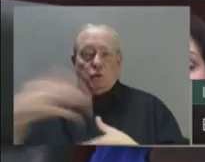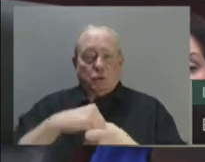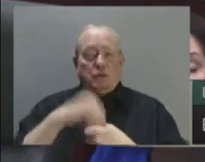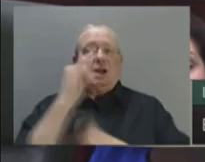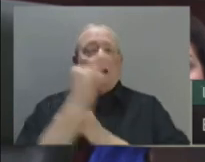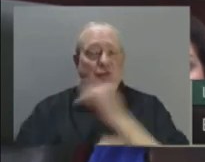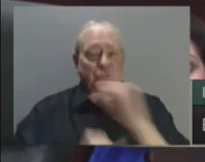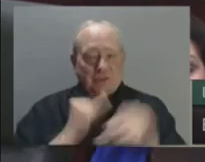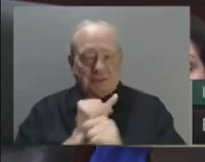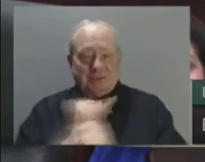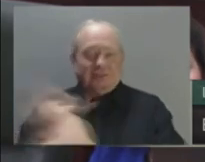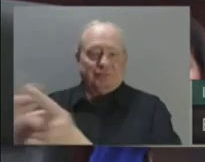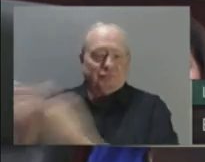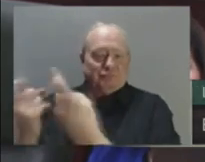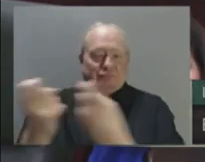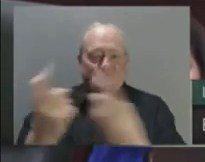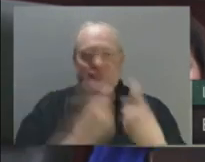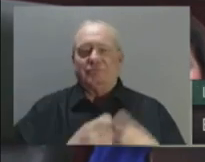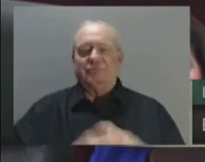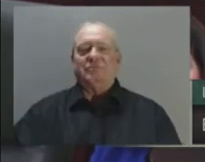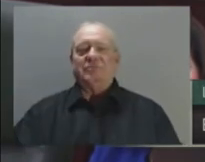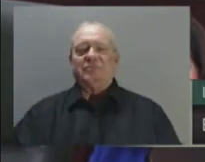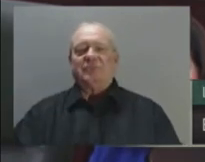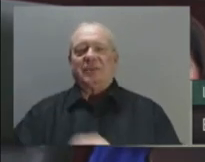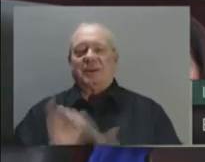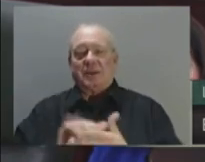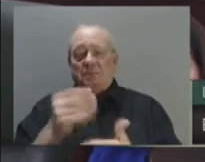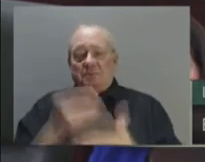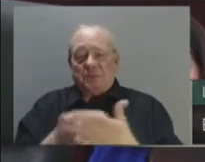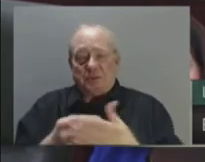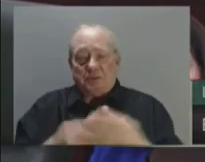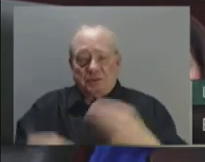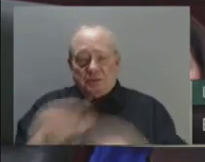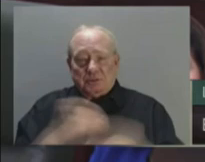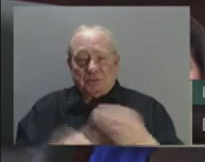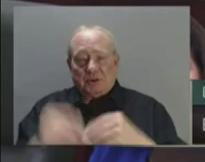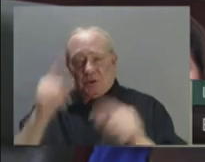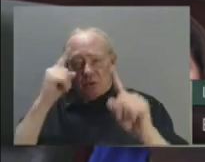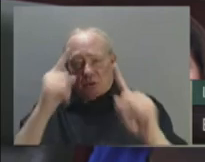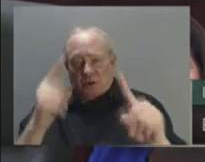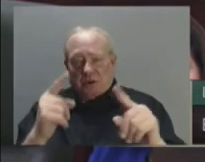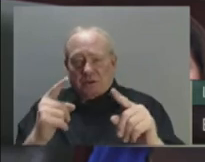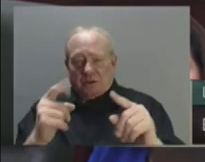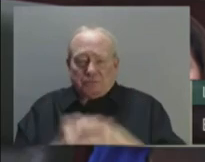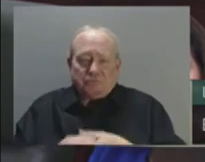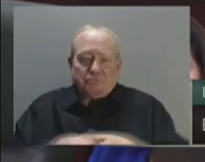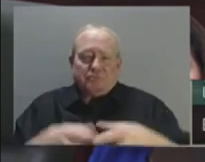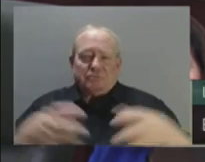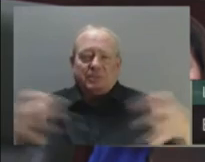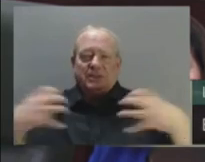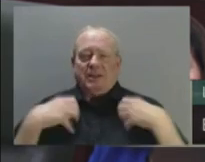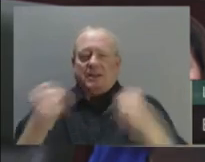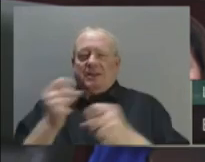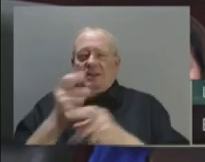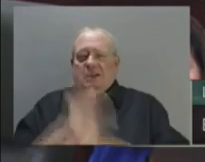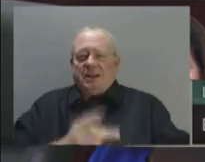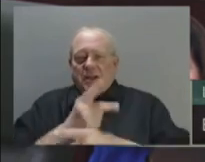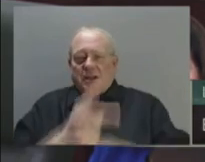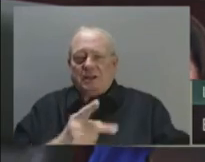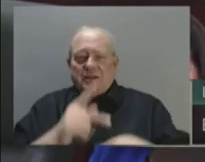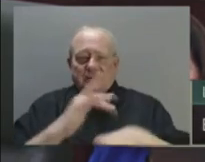increase the number of learning seats available in healthcare professions, including 1,800 new seats for healthcare aides,